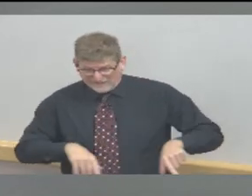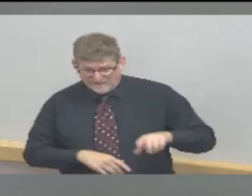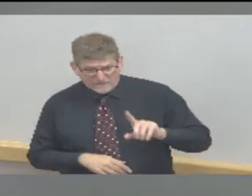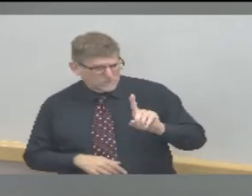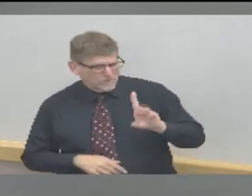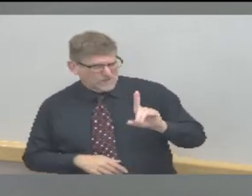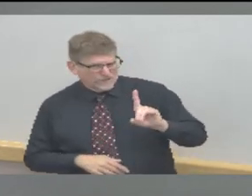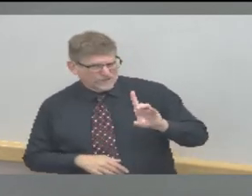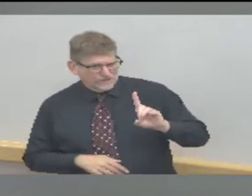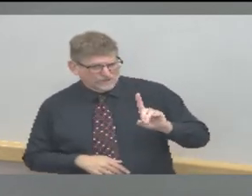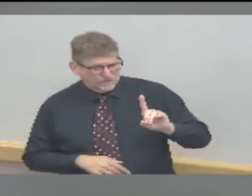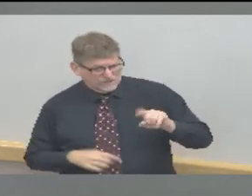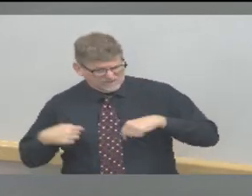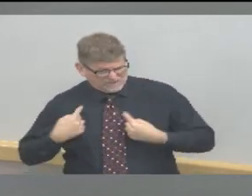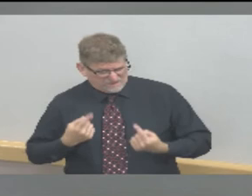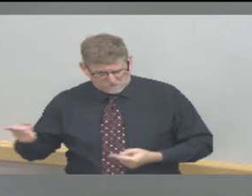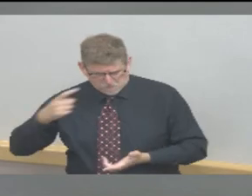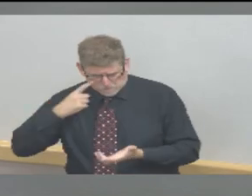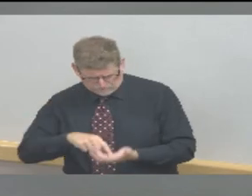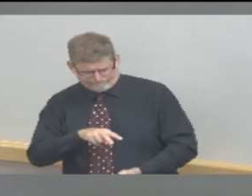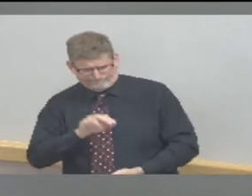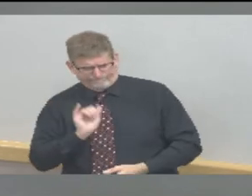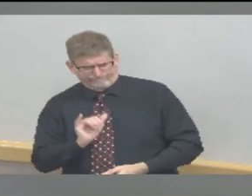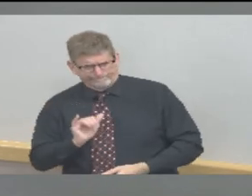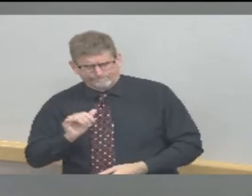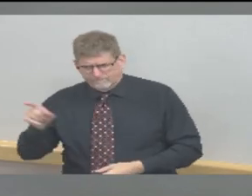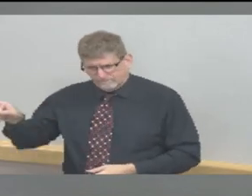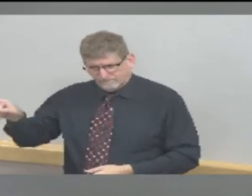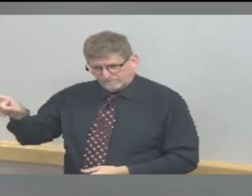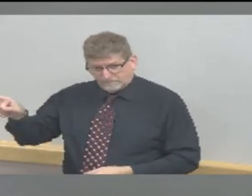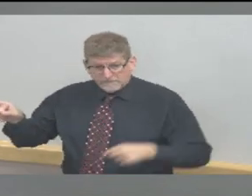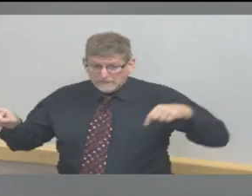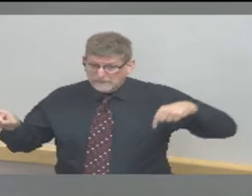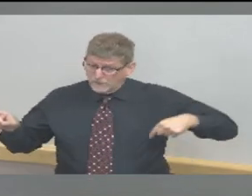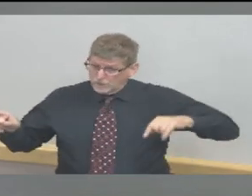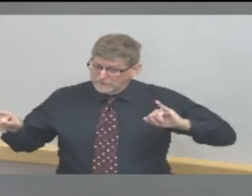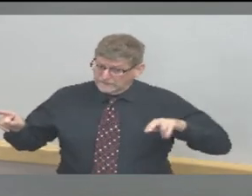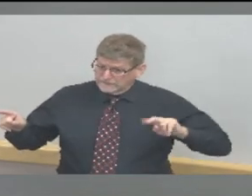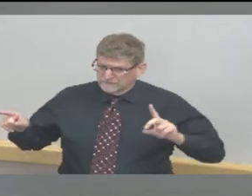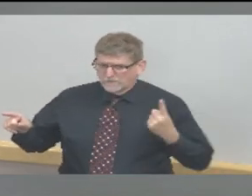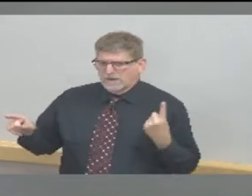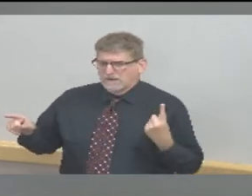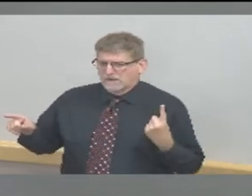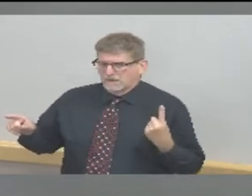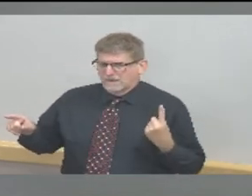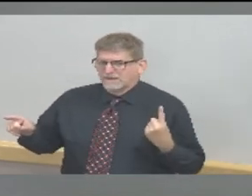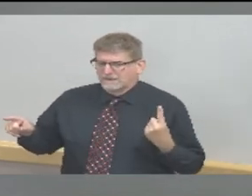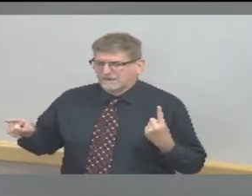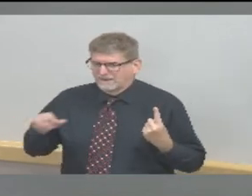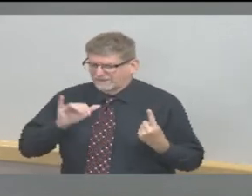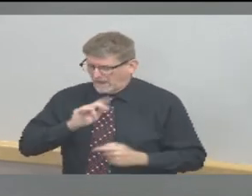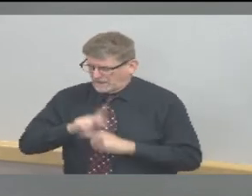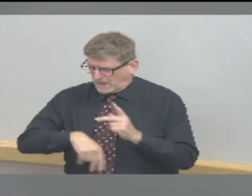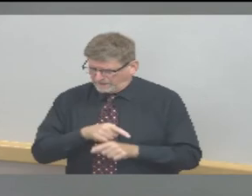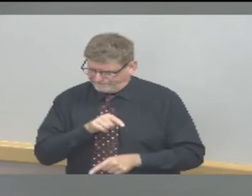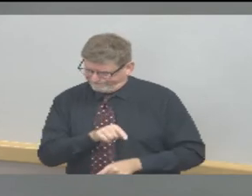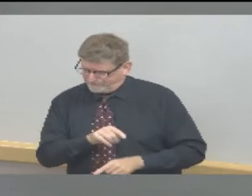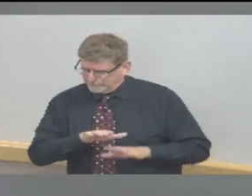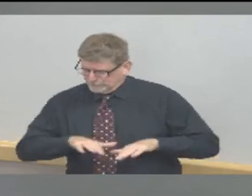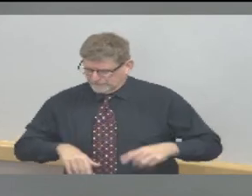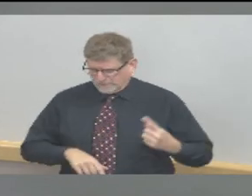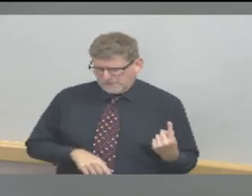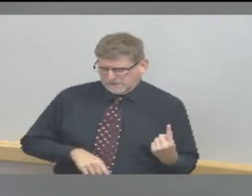here in Indiana we've had one confirmed case of the multi-inflammatory syndrome in a child